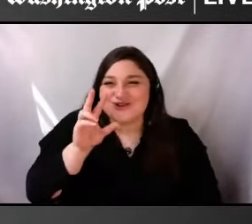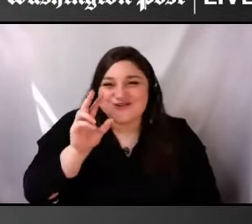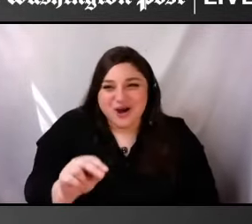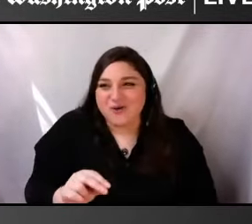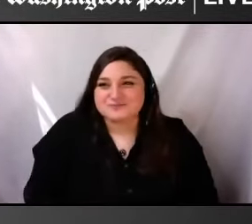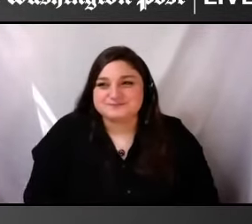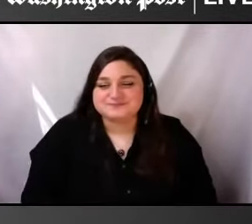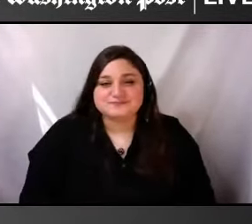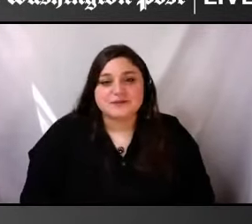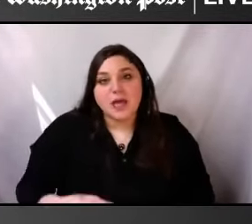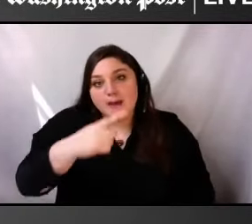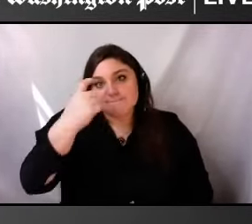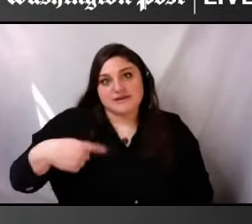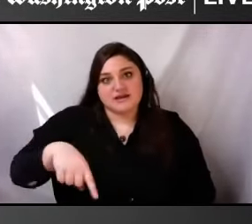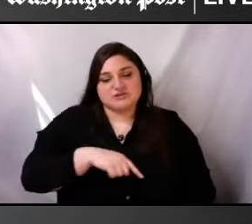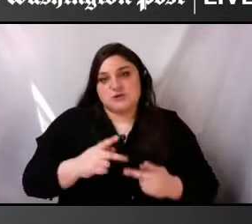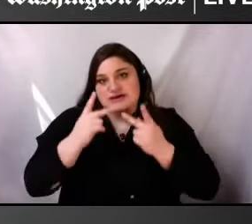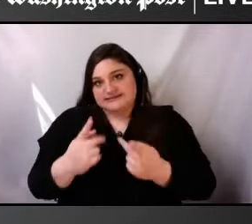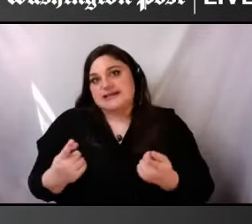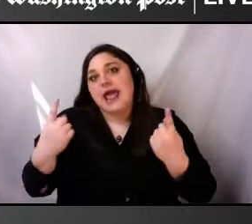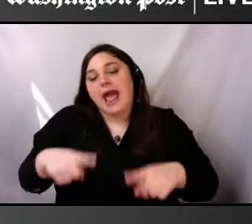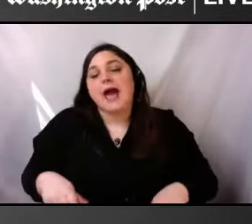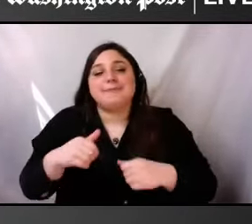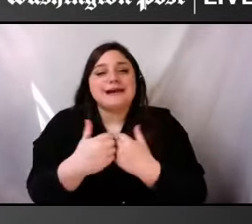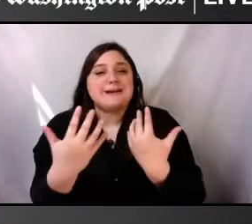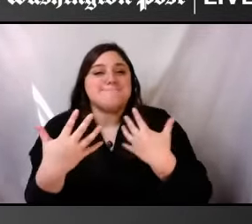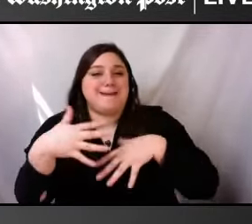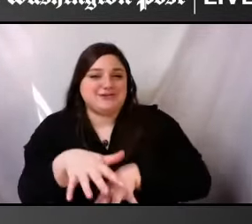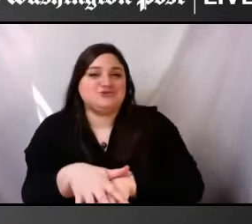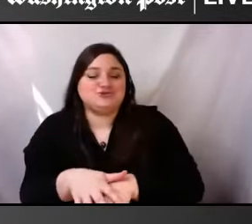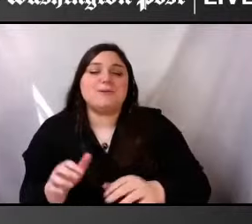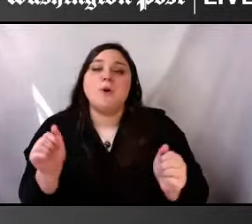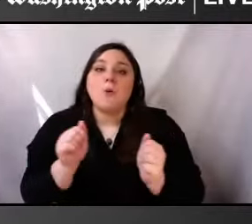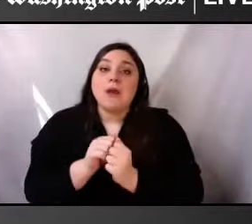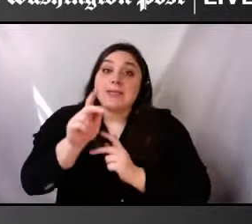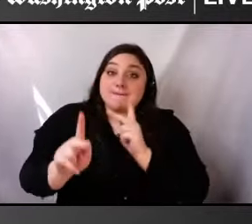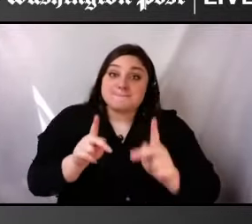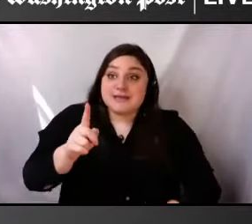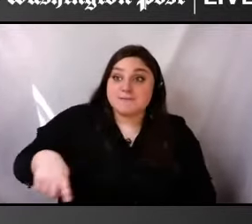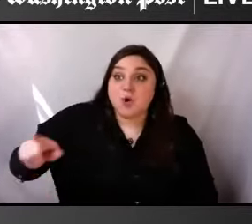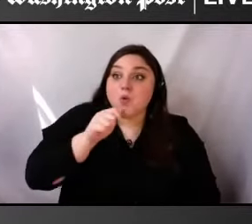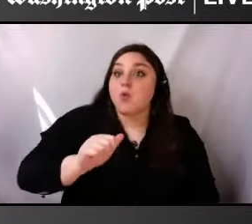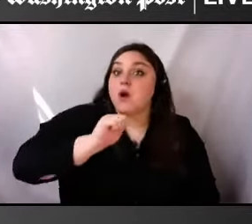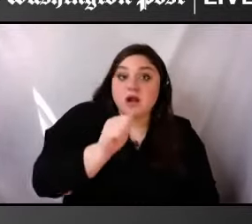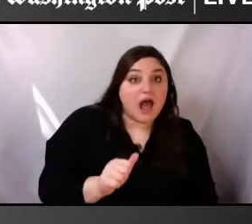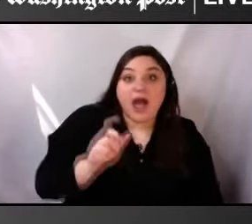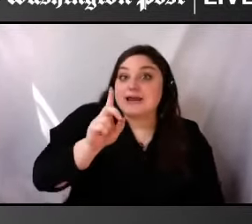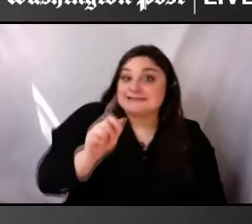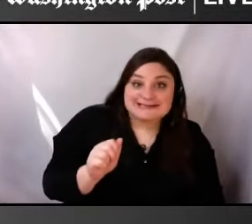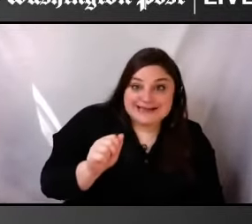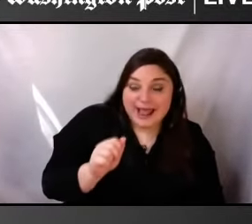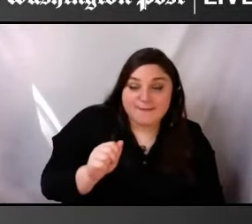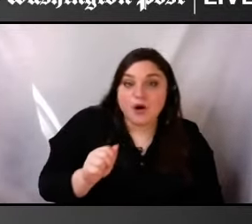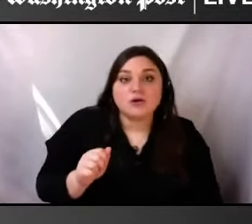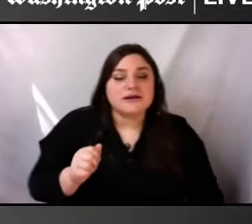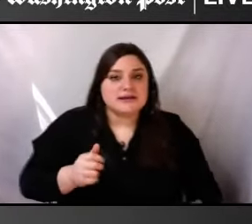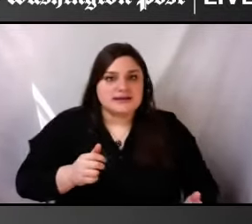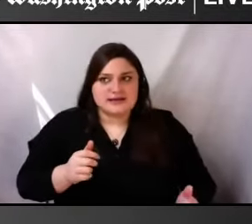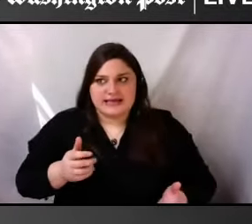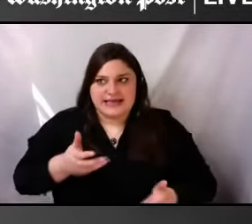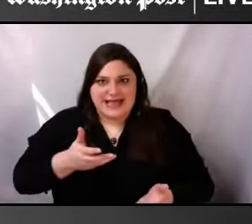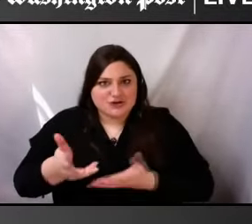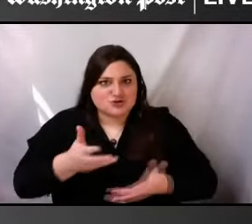mainstream, as far as people who are not disabled interfacing with people who are disabled, that also happens in